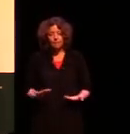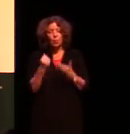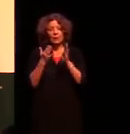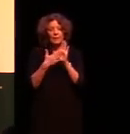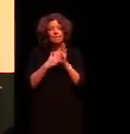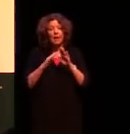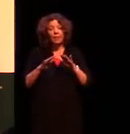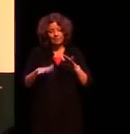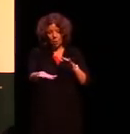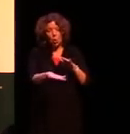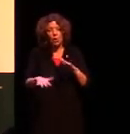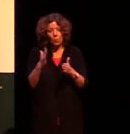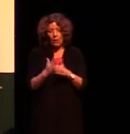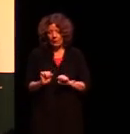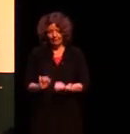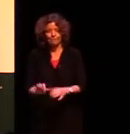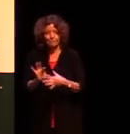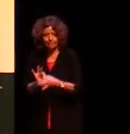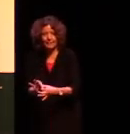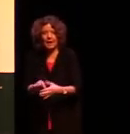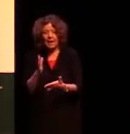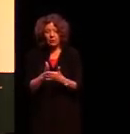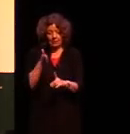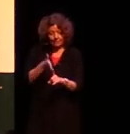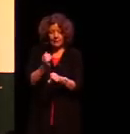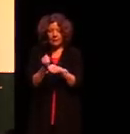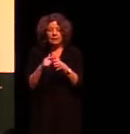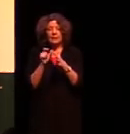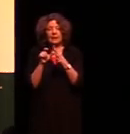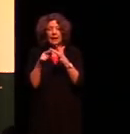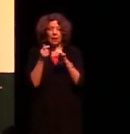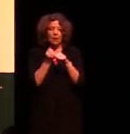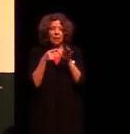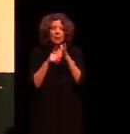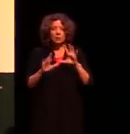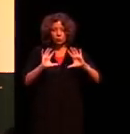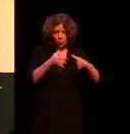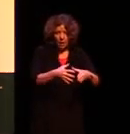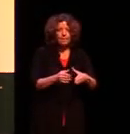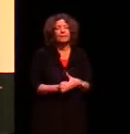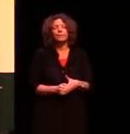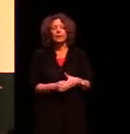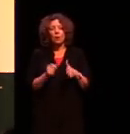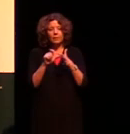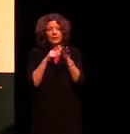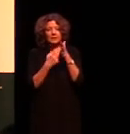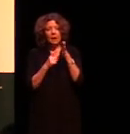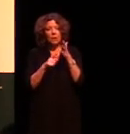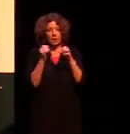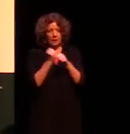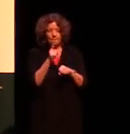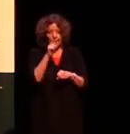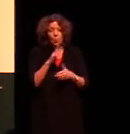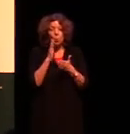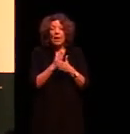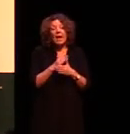And the land we're upon today belongs part of the Gadigal tribe of the Dalek Nation, the whale people of Sydney. We are the